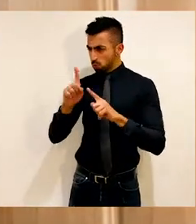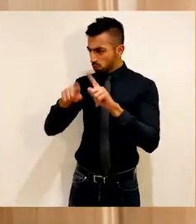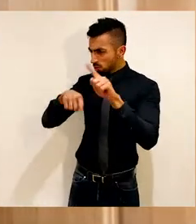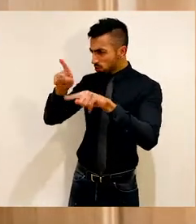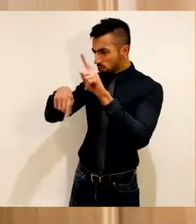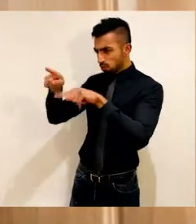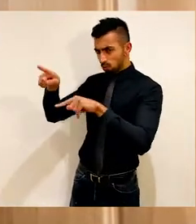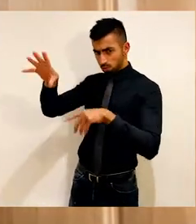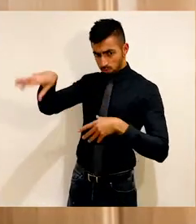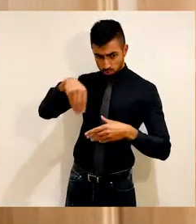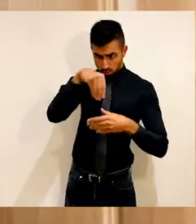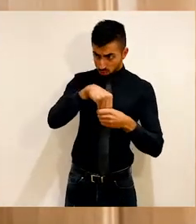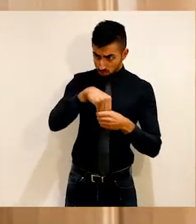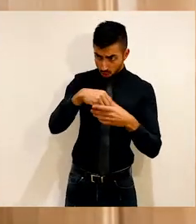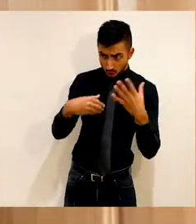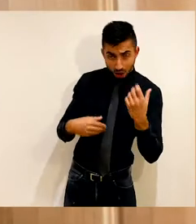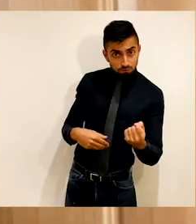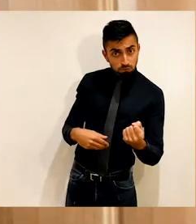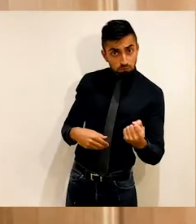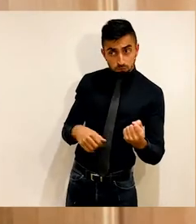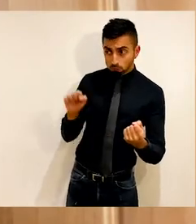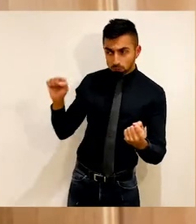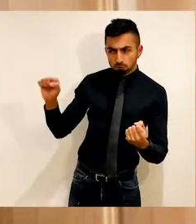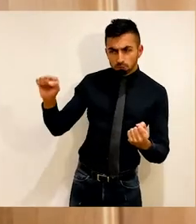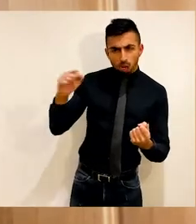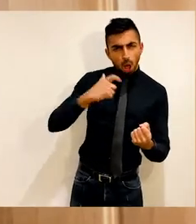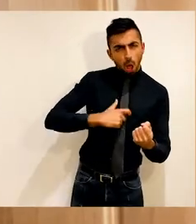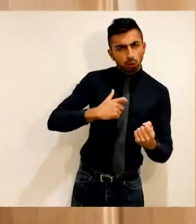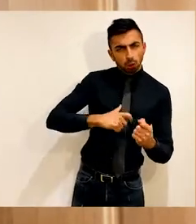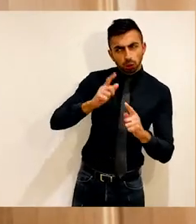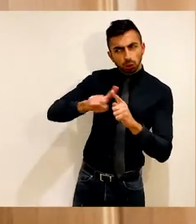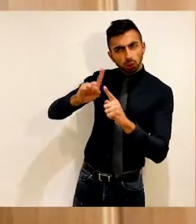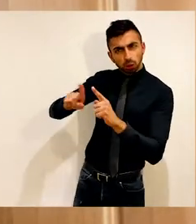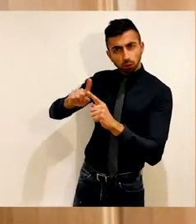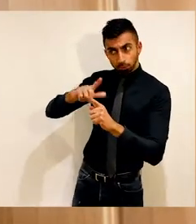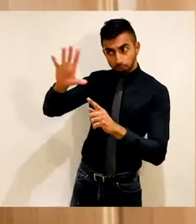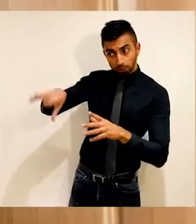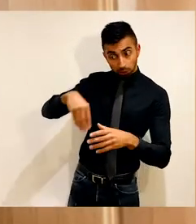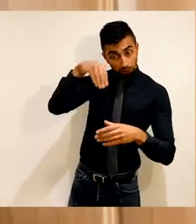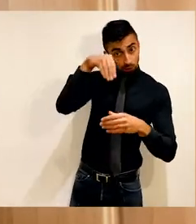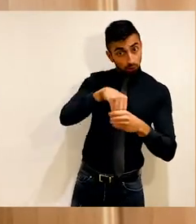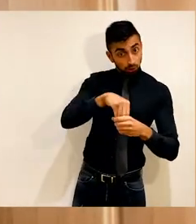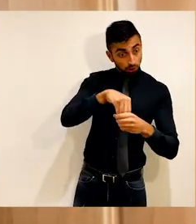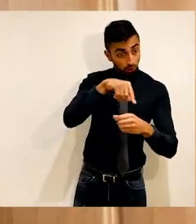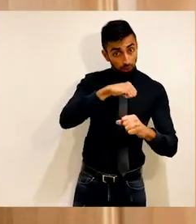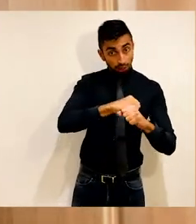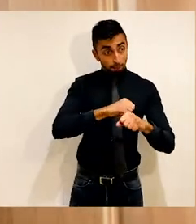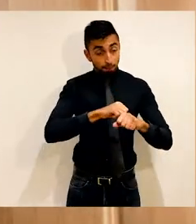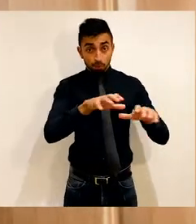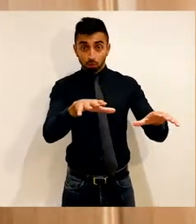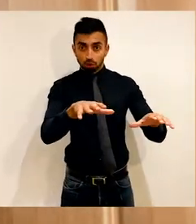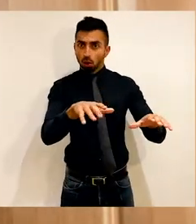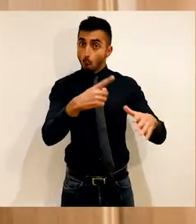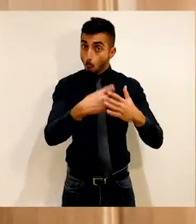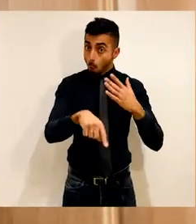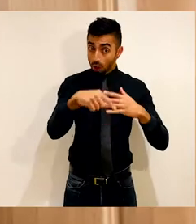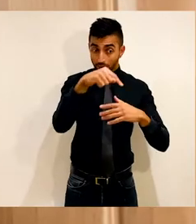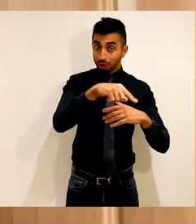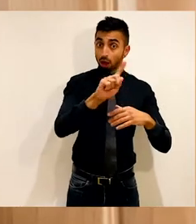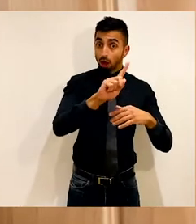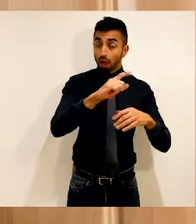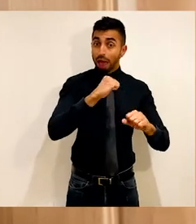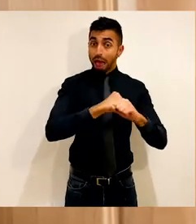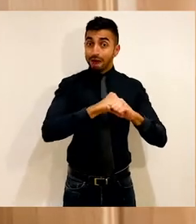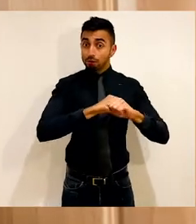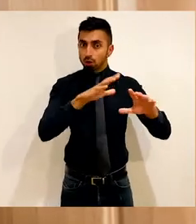perspectives haven't been considered and what identities are not being reflected in your campaigns in front and behind the camera?